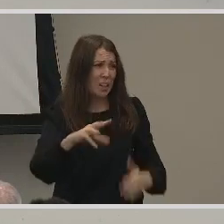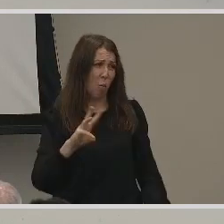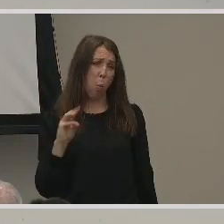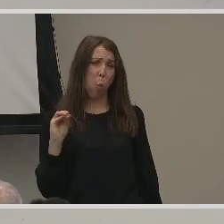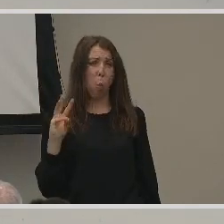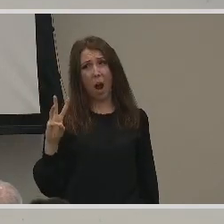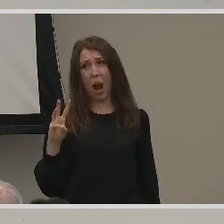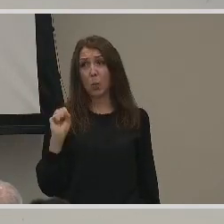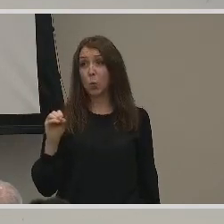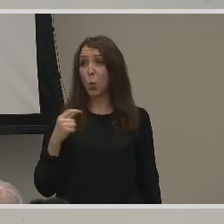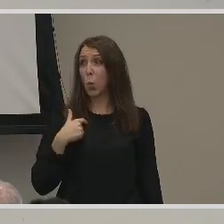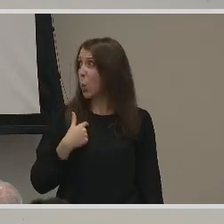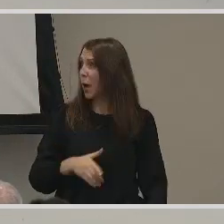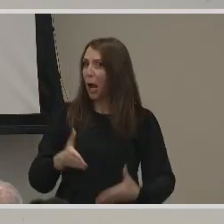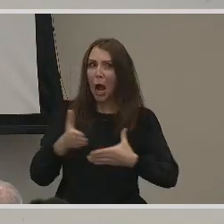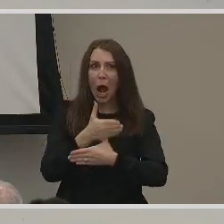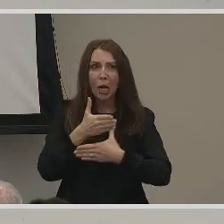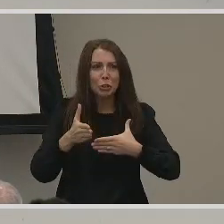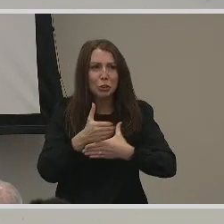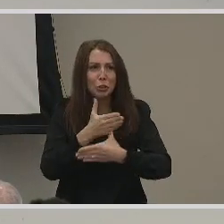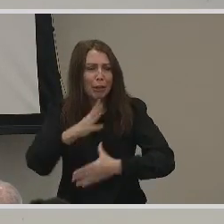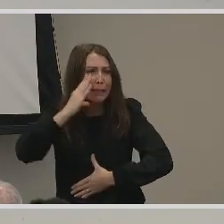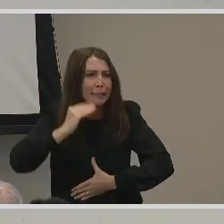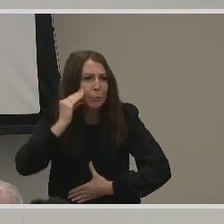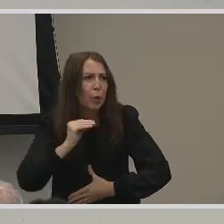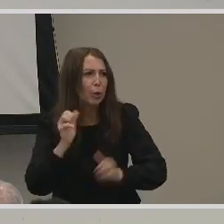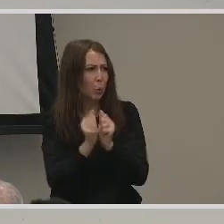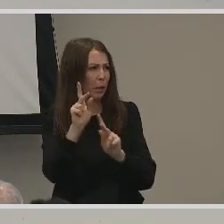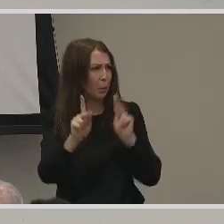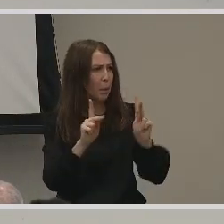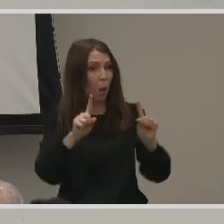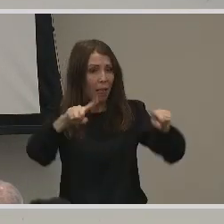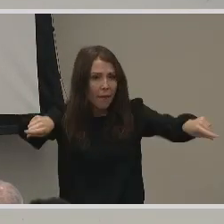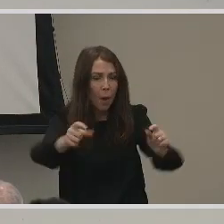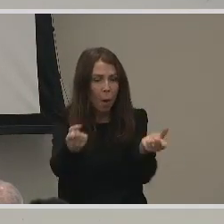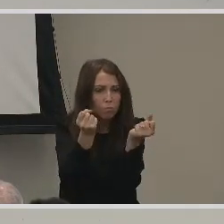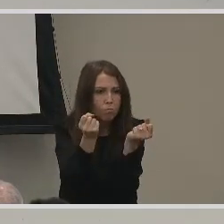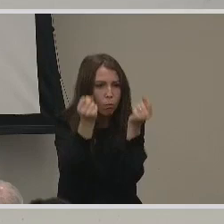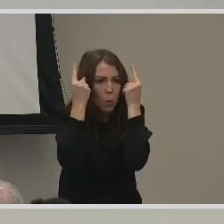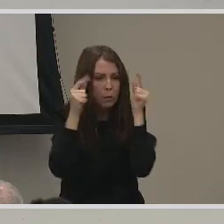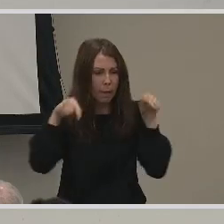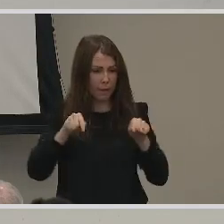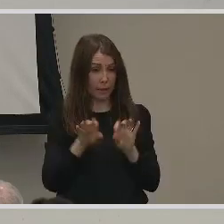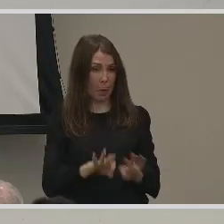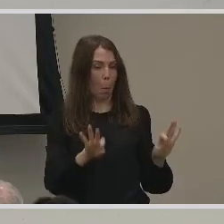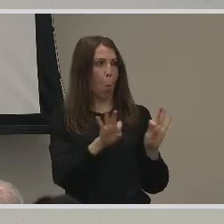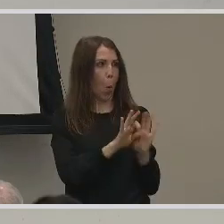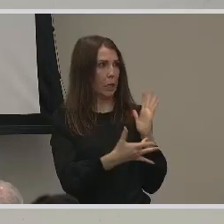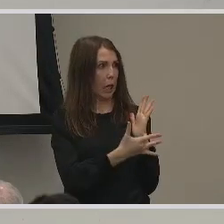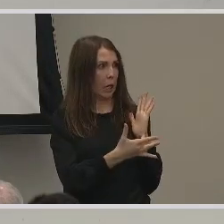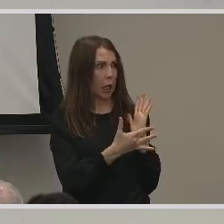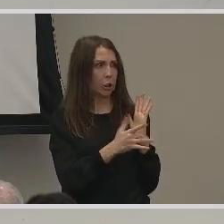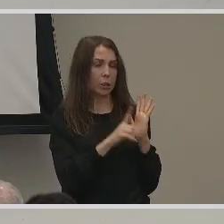so I was able to share with people that really understood how important and helpful this technology was.